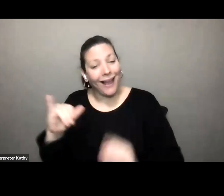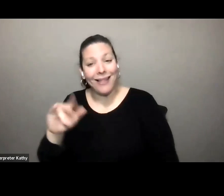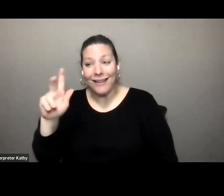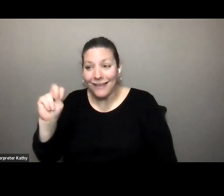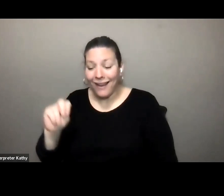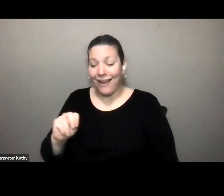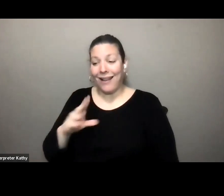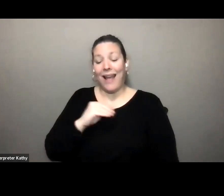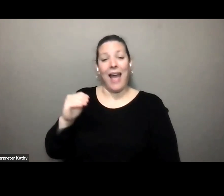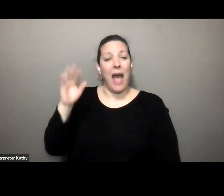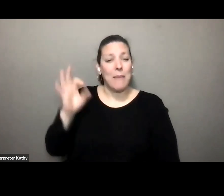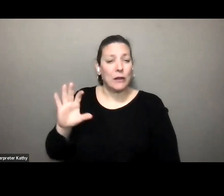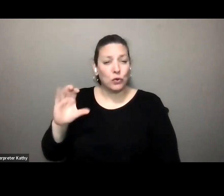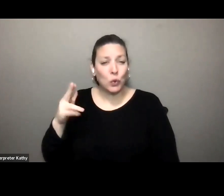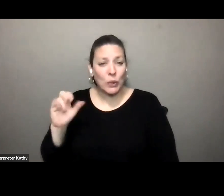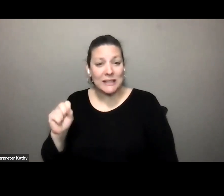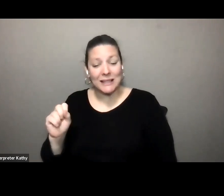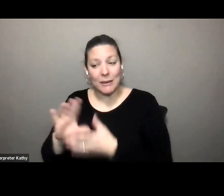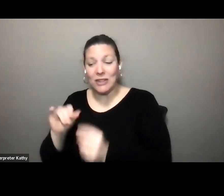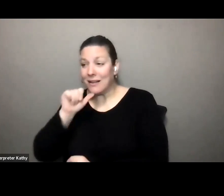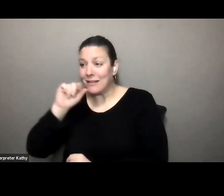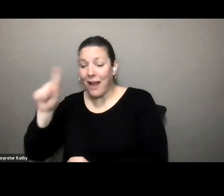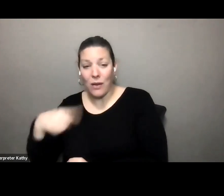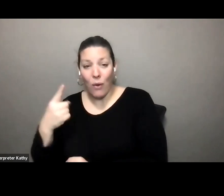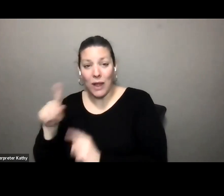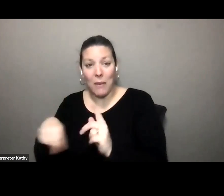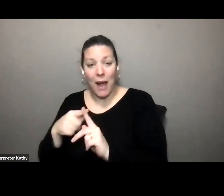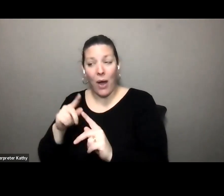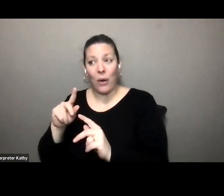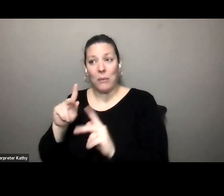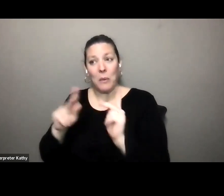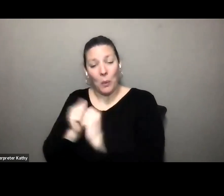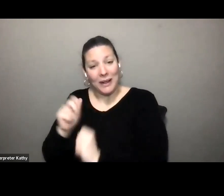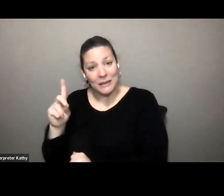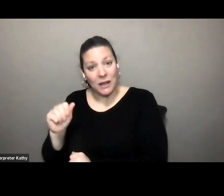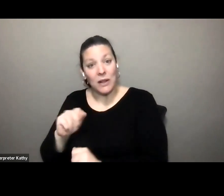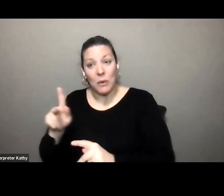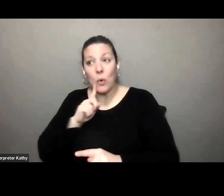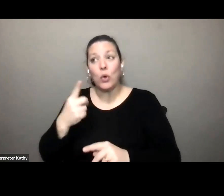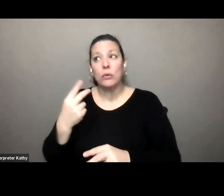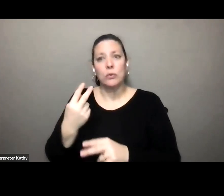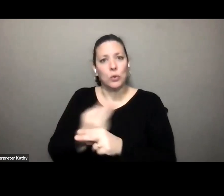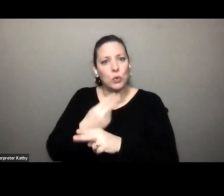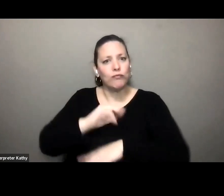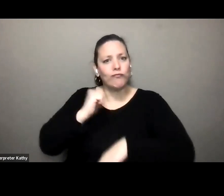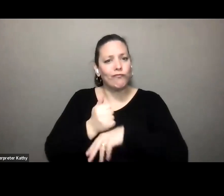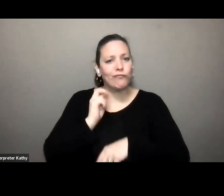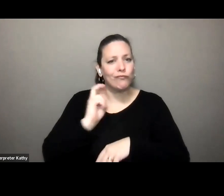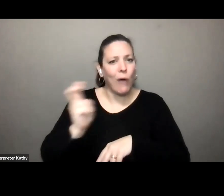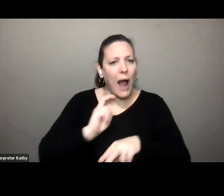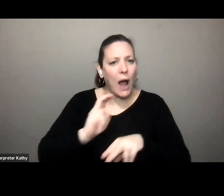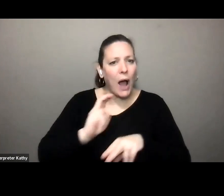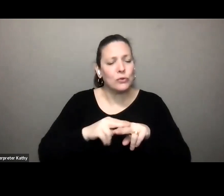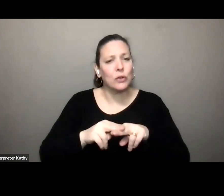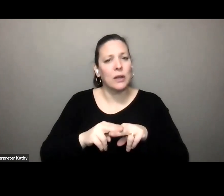not only about people with disabilities people writing fixed line you know there's a lot of people that rely on that